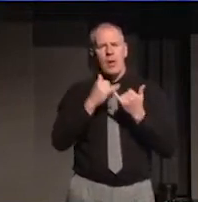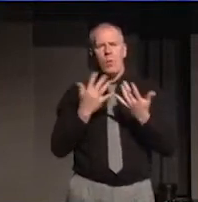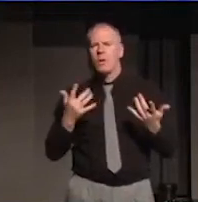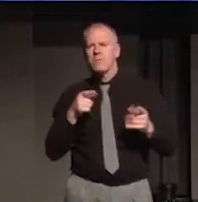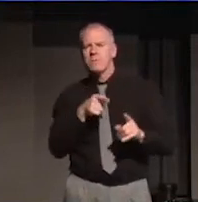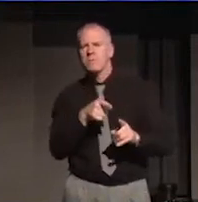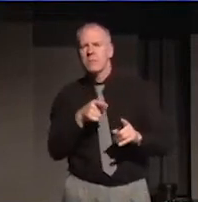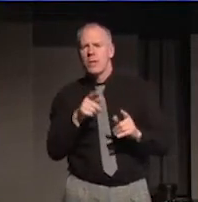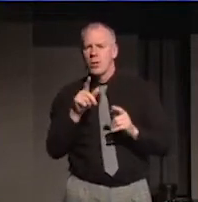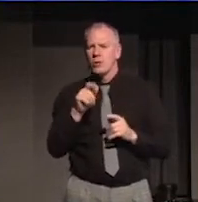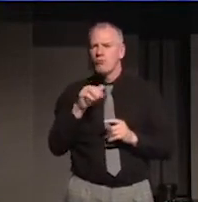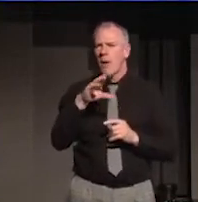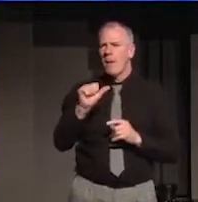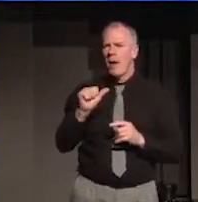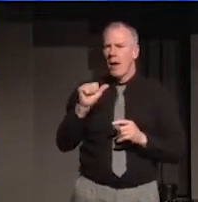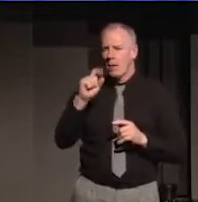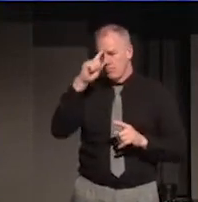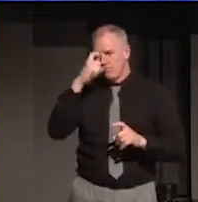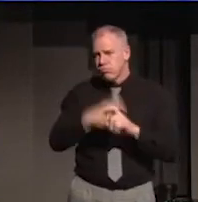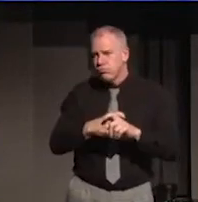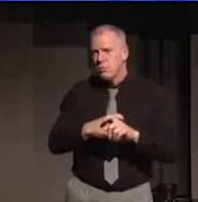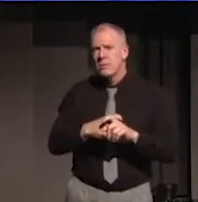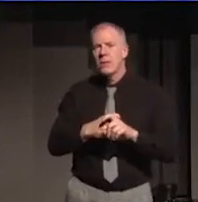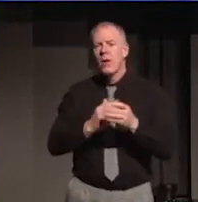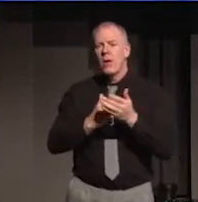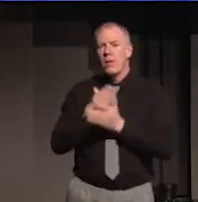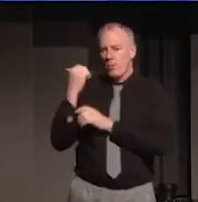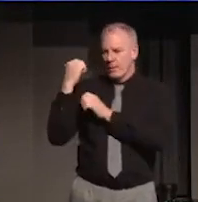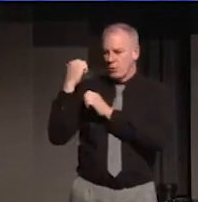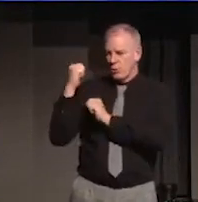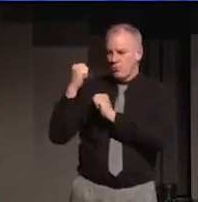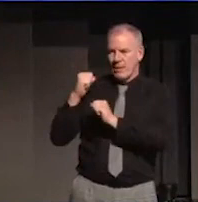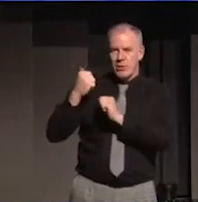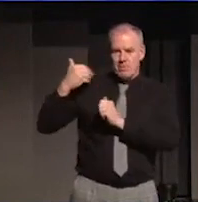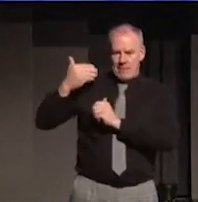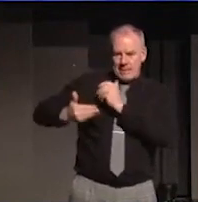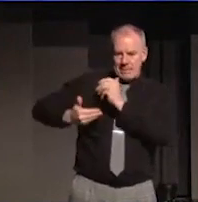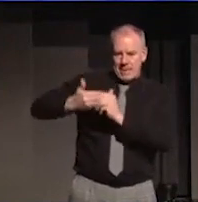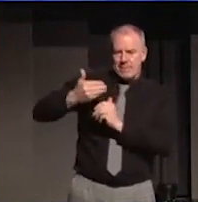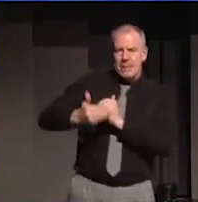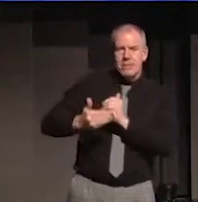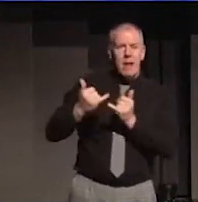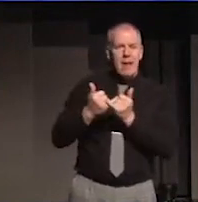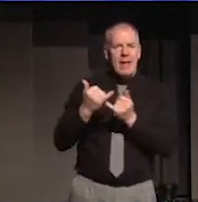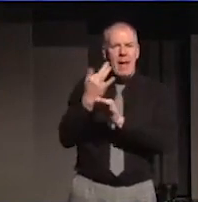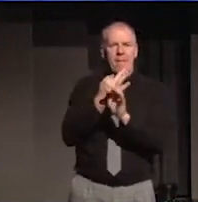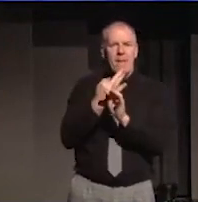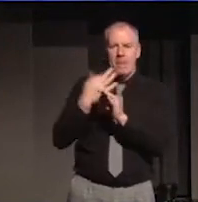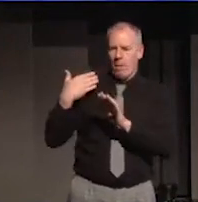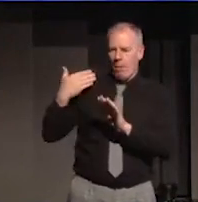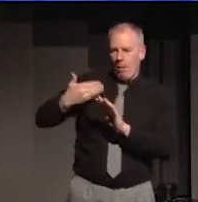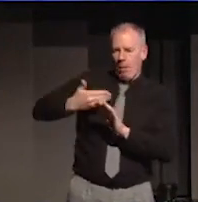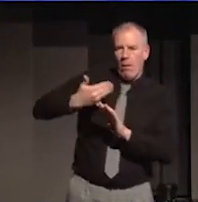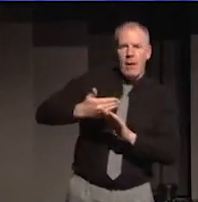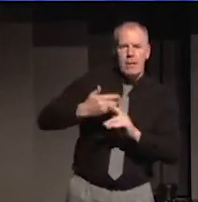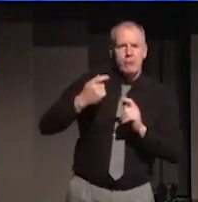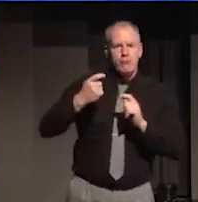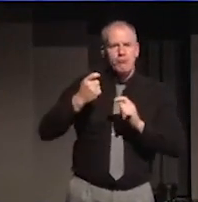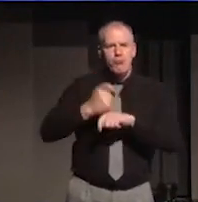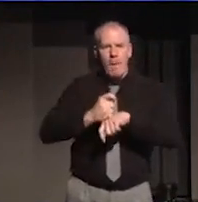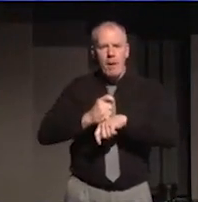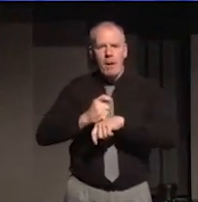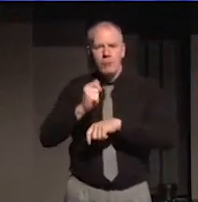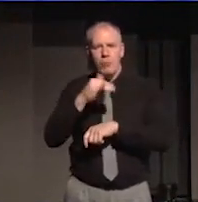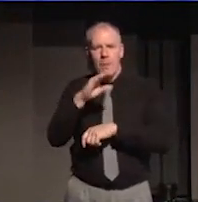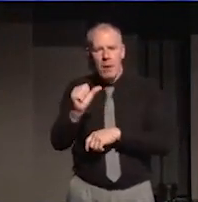that trauma is actually passed down through generations, like a family heirloom. It's one of the reasons